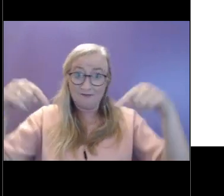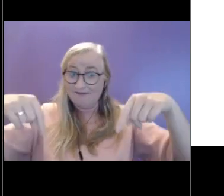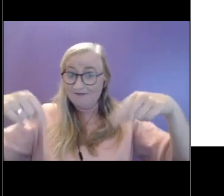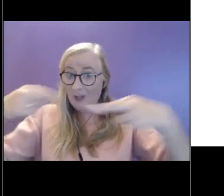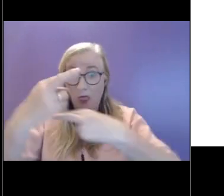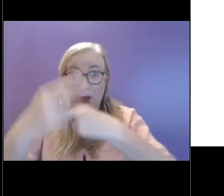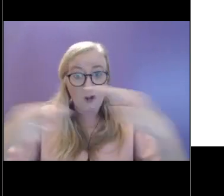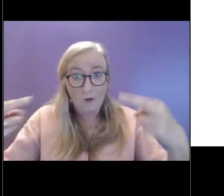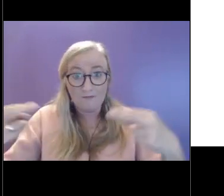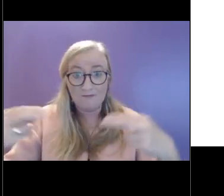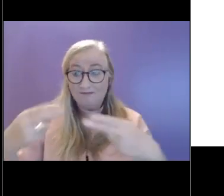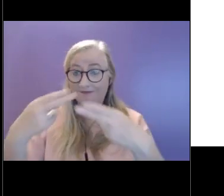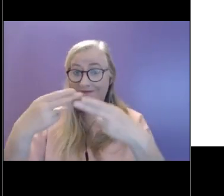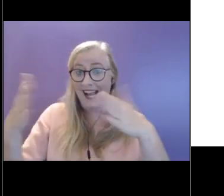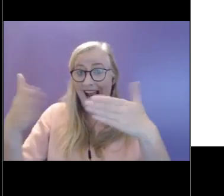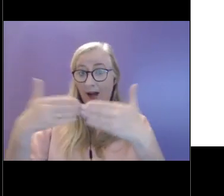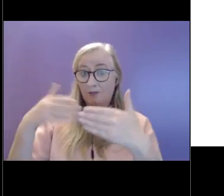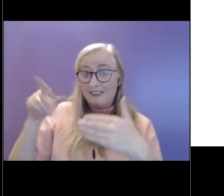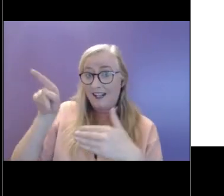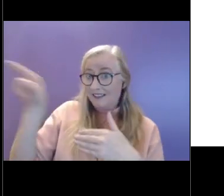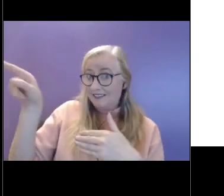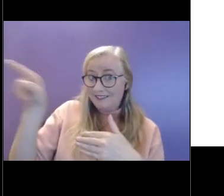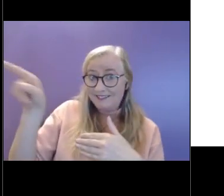outside the room that you're in.